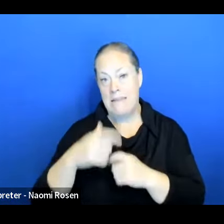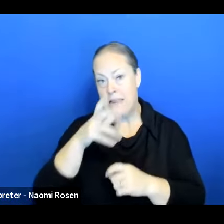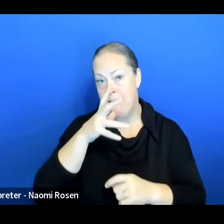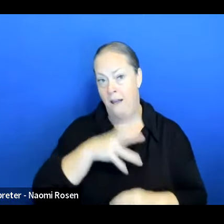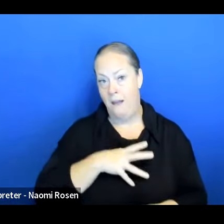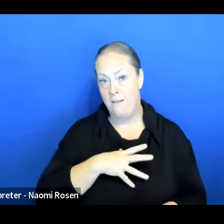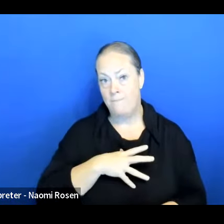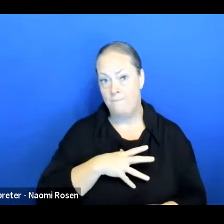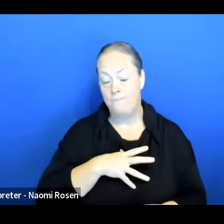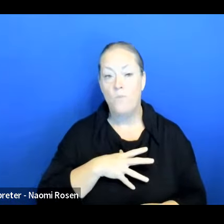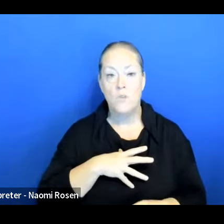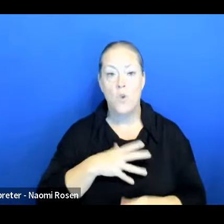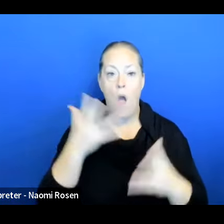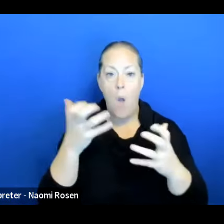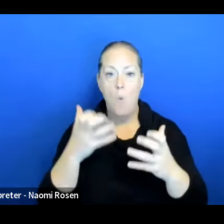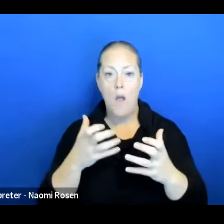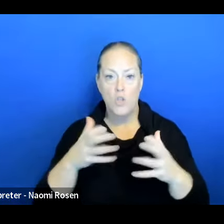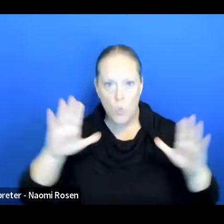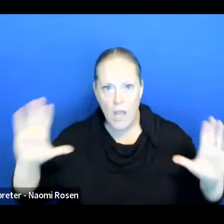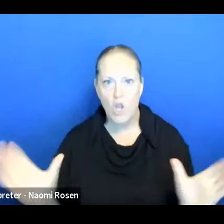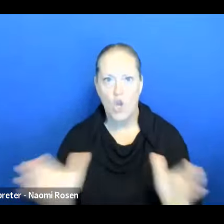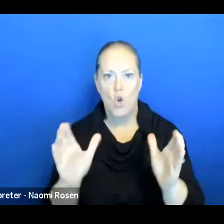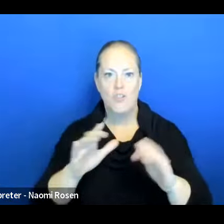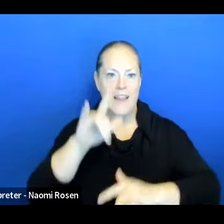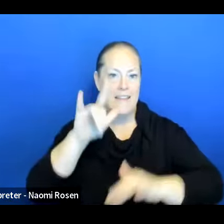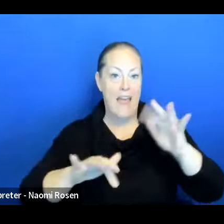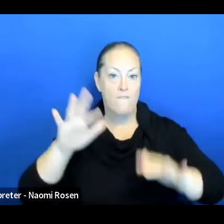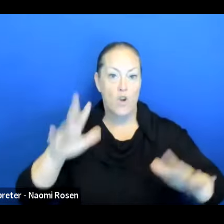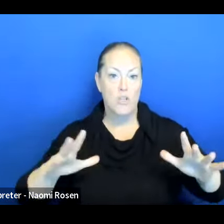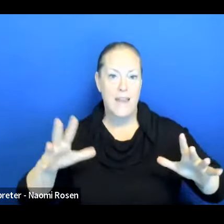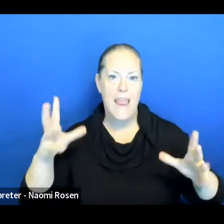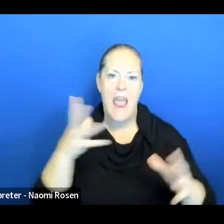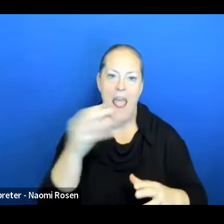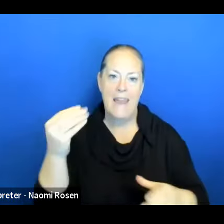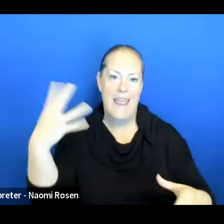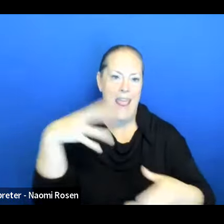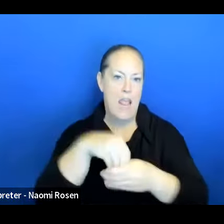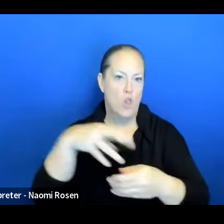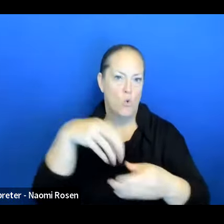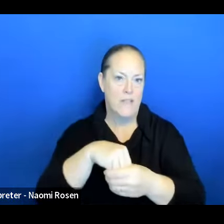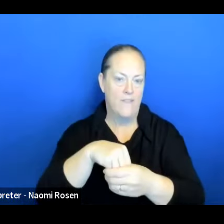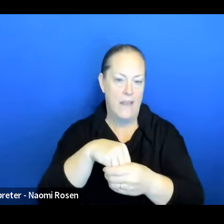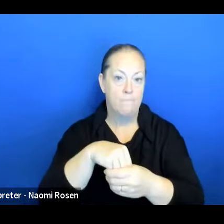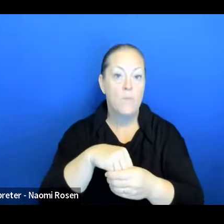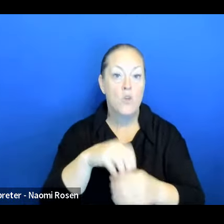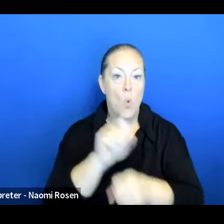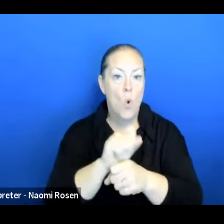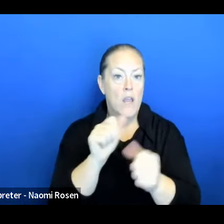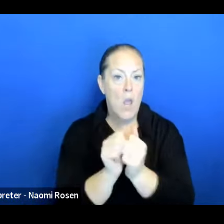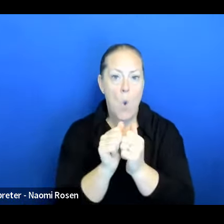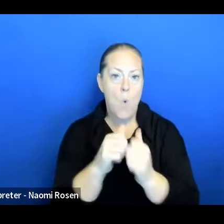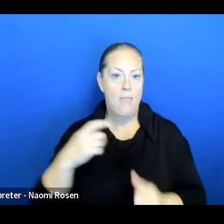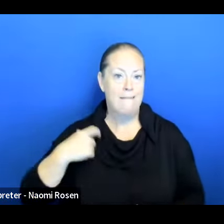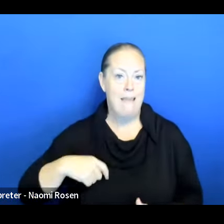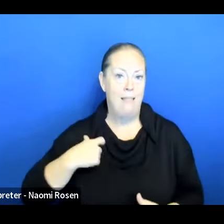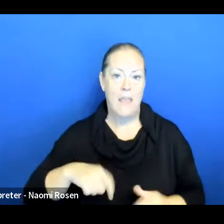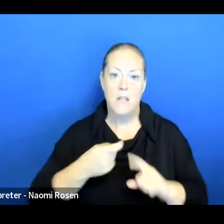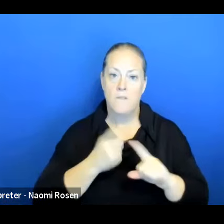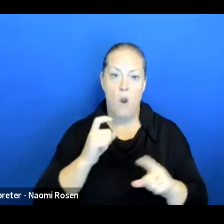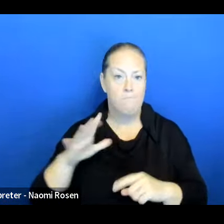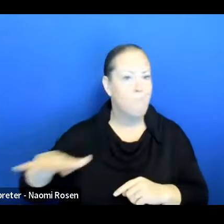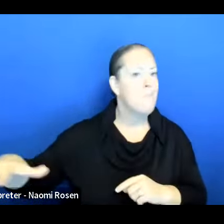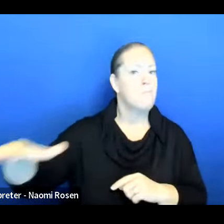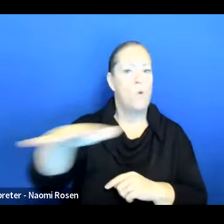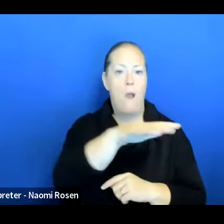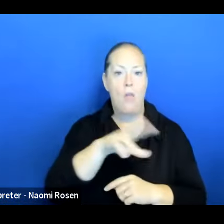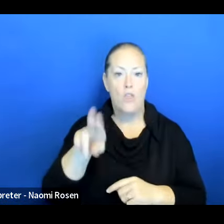diversity and inclusivity under this topic. So working with delegates around the United States with this